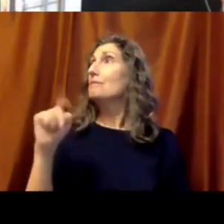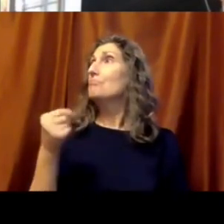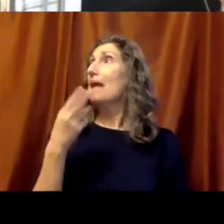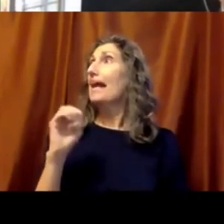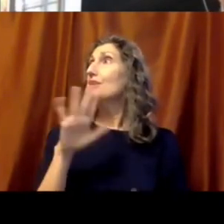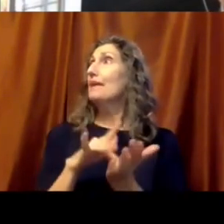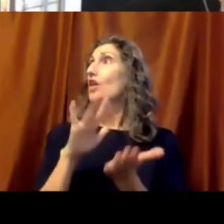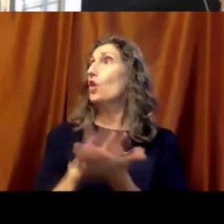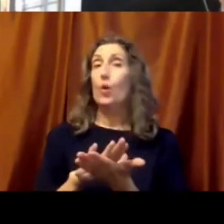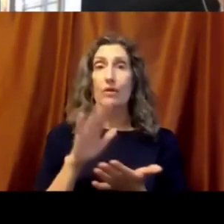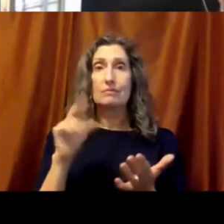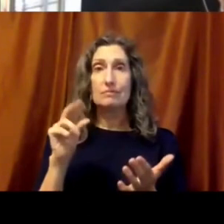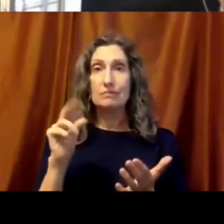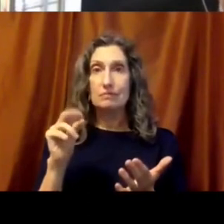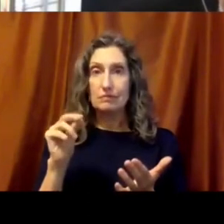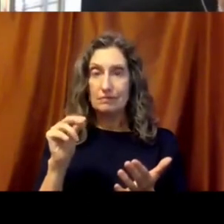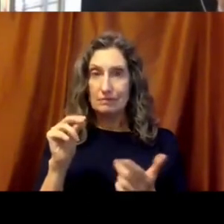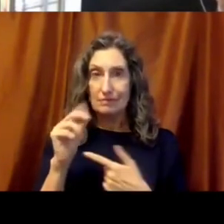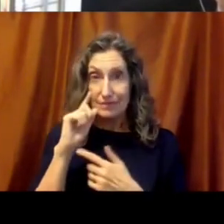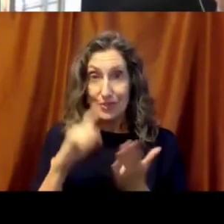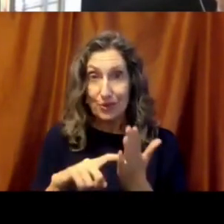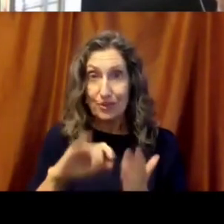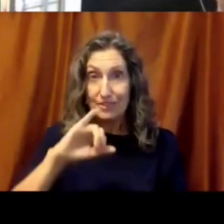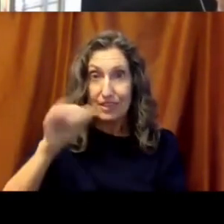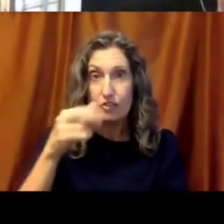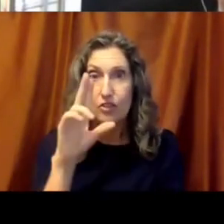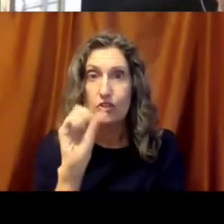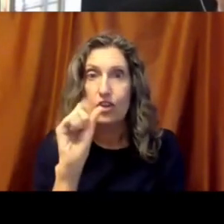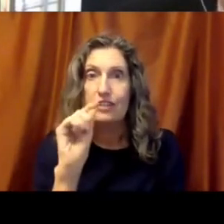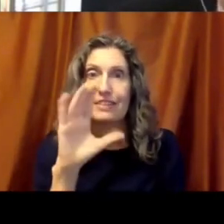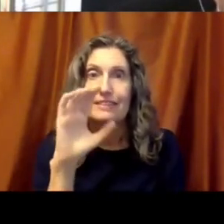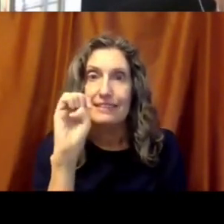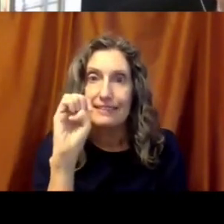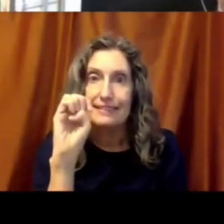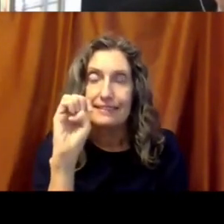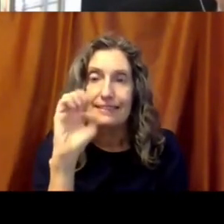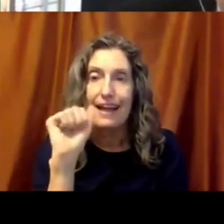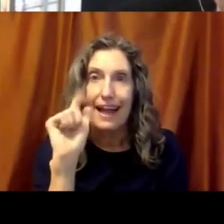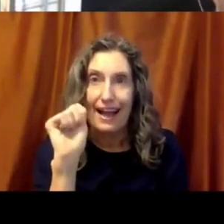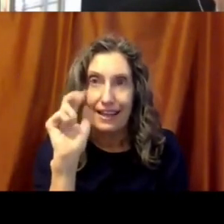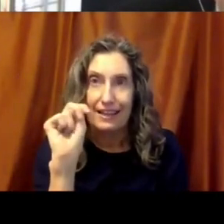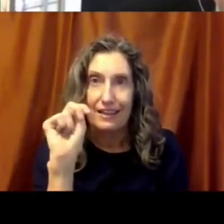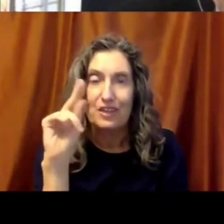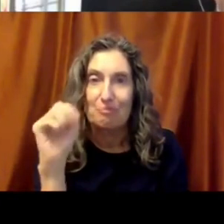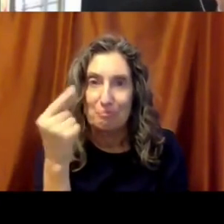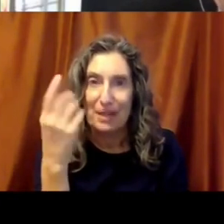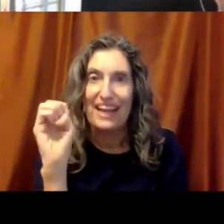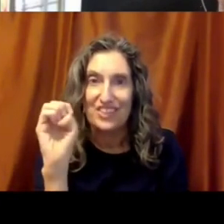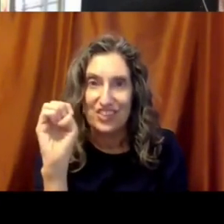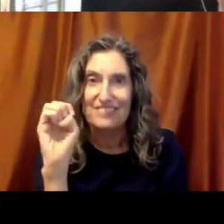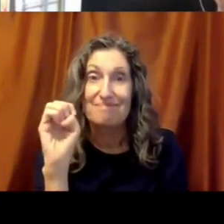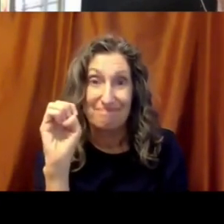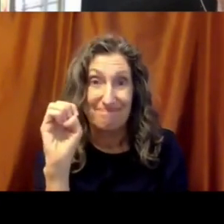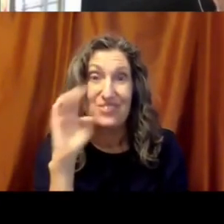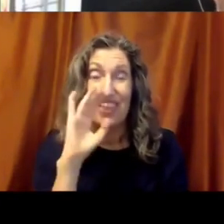That's not what they were about. What they were about was justice. And so they named it Justice